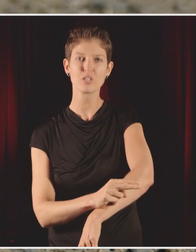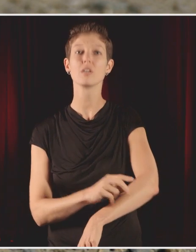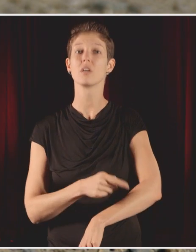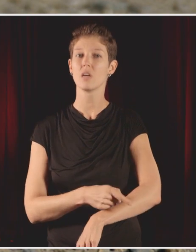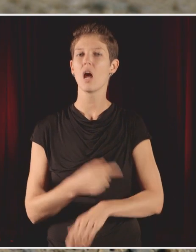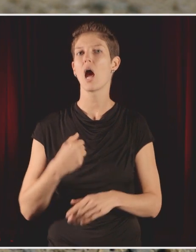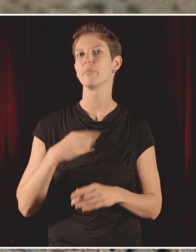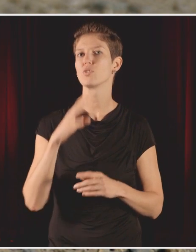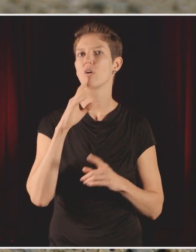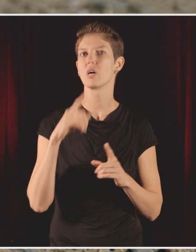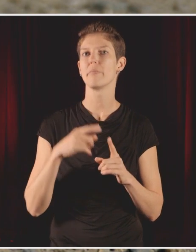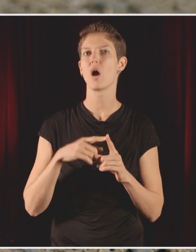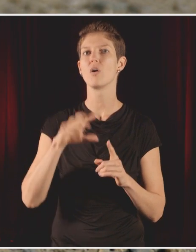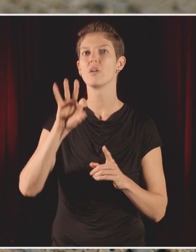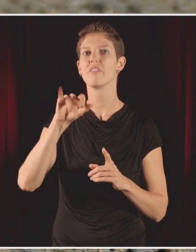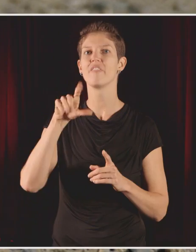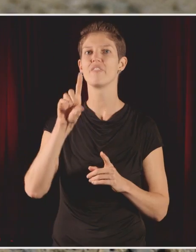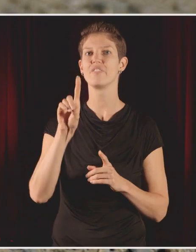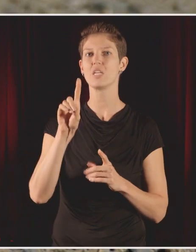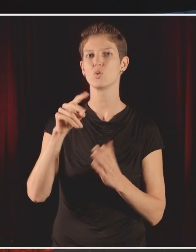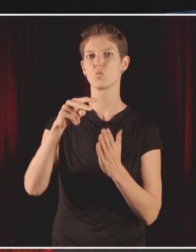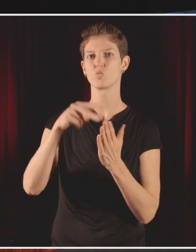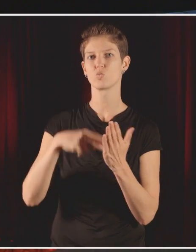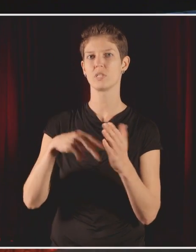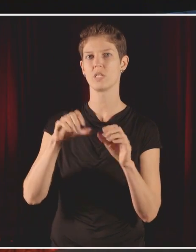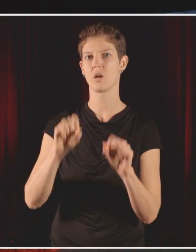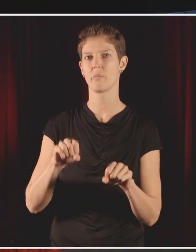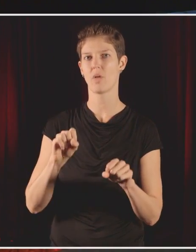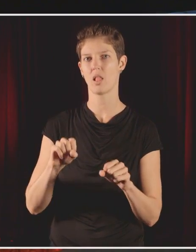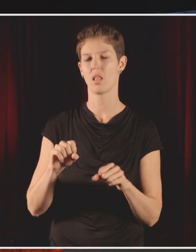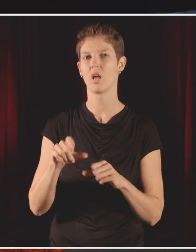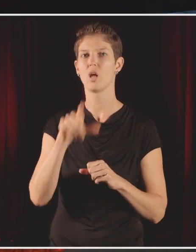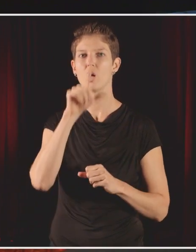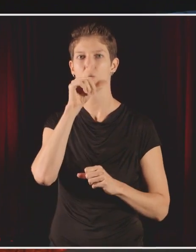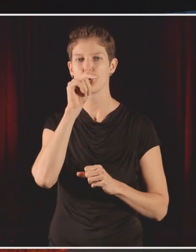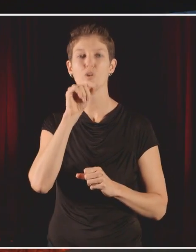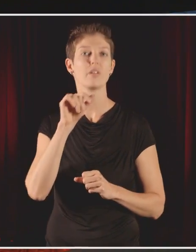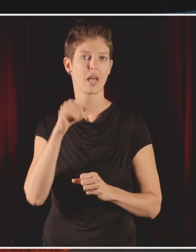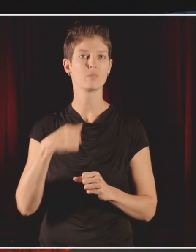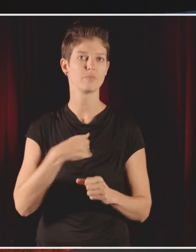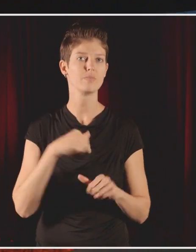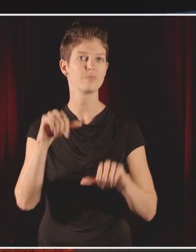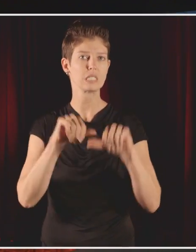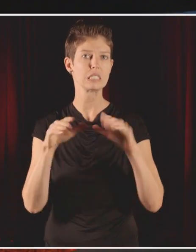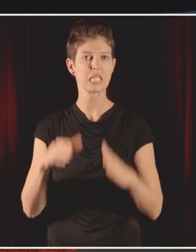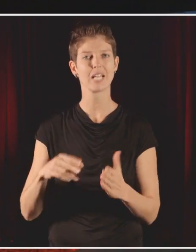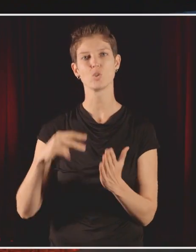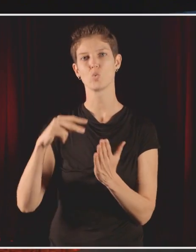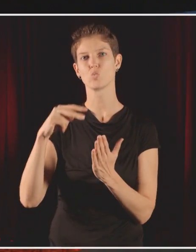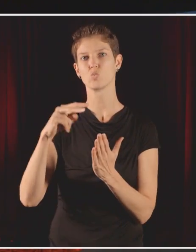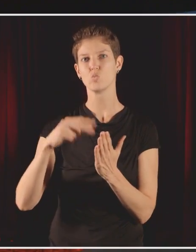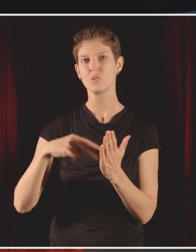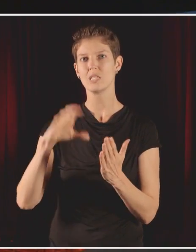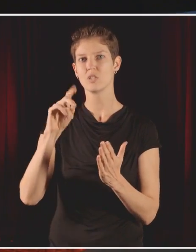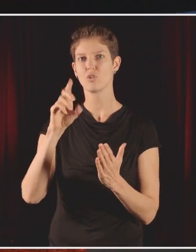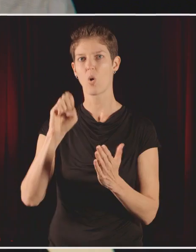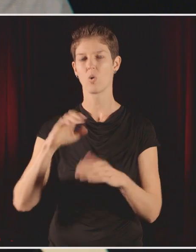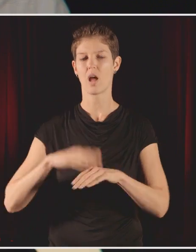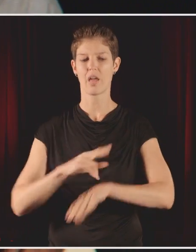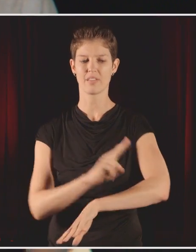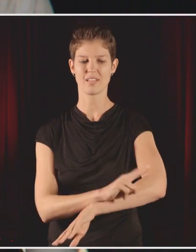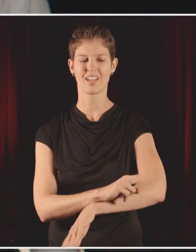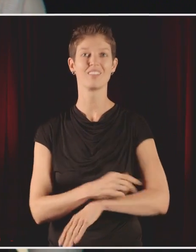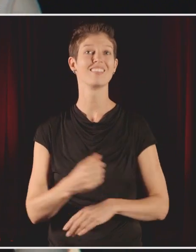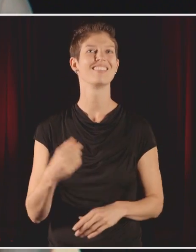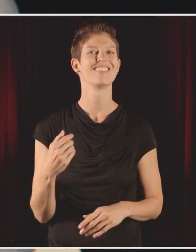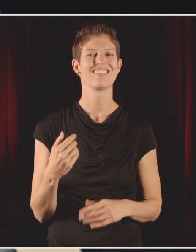call this a field-readable bird. When I talk about bird stories, we read the stories through the codes and the tags that scientists like me put on them. Now, we have